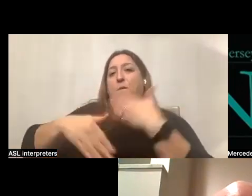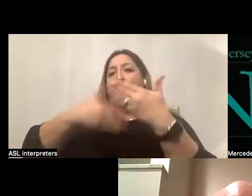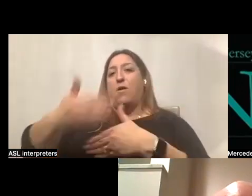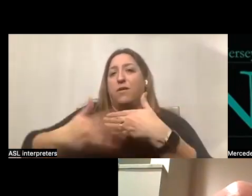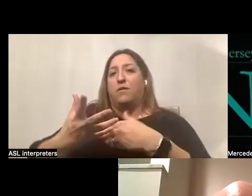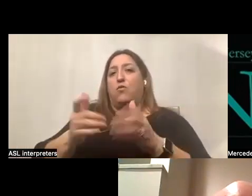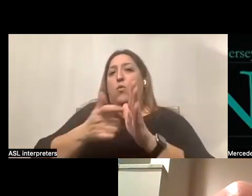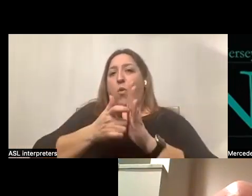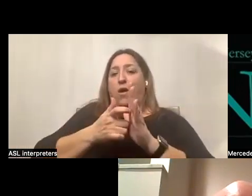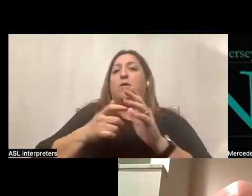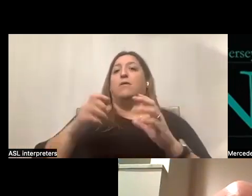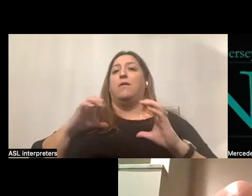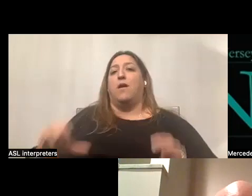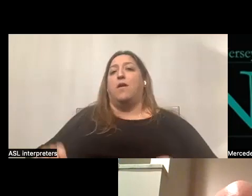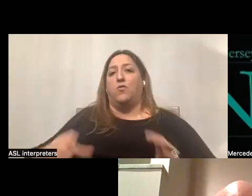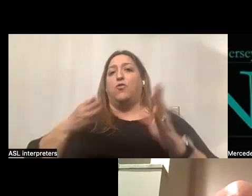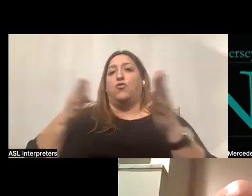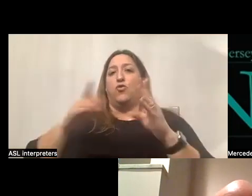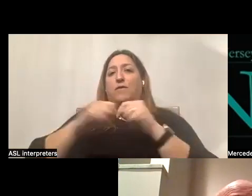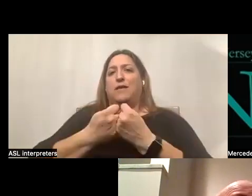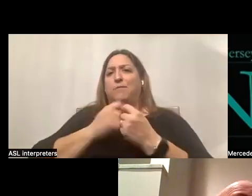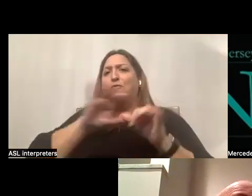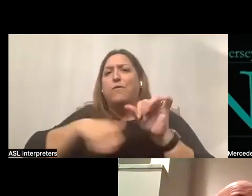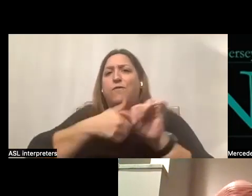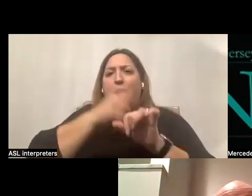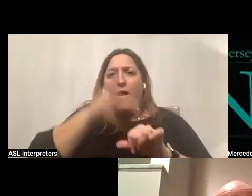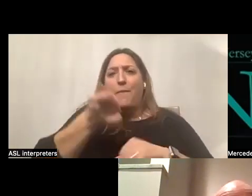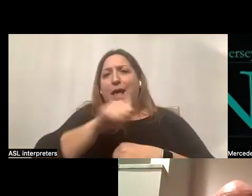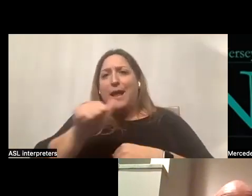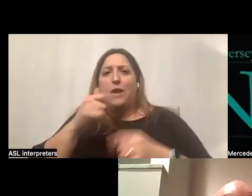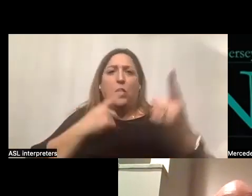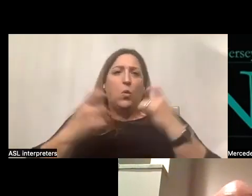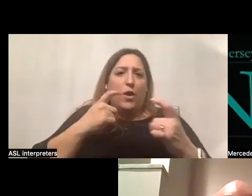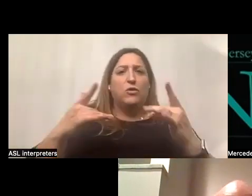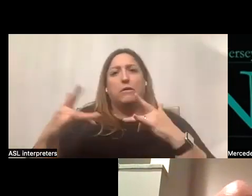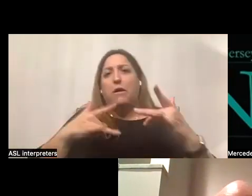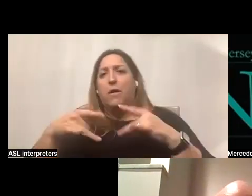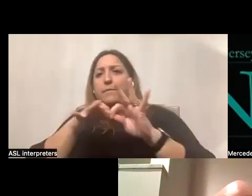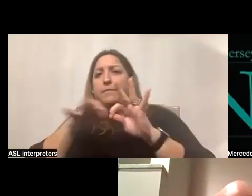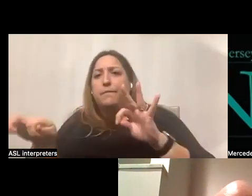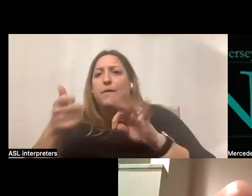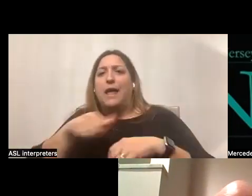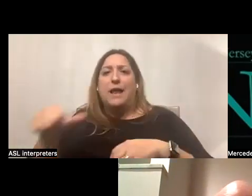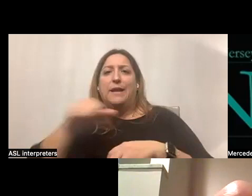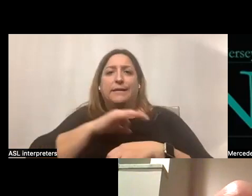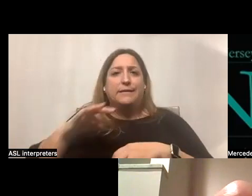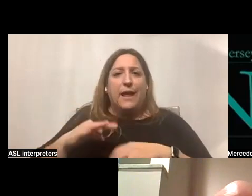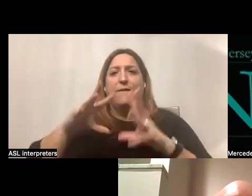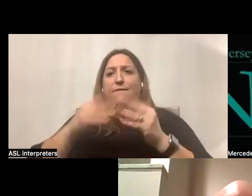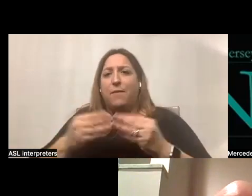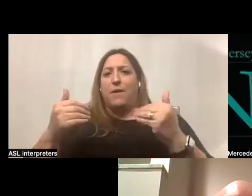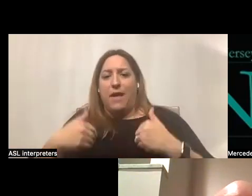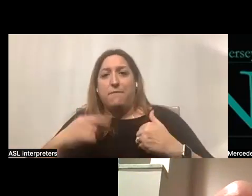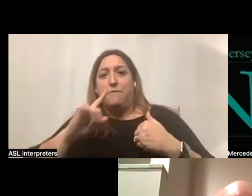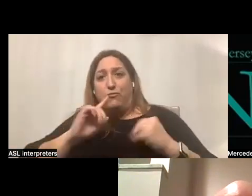customer service team to follow up on any question, comment, or concern the individual, family, or staff have to make sure that they've got the